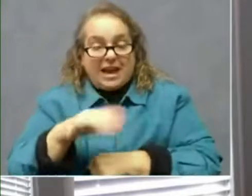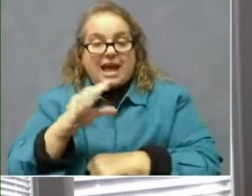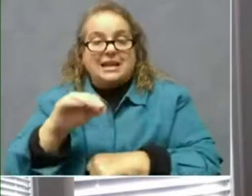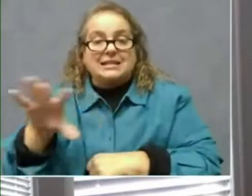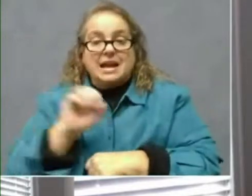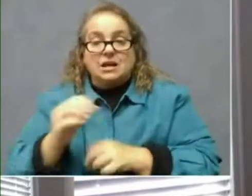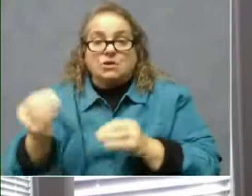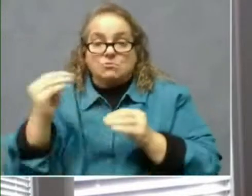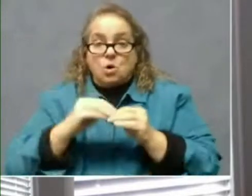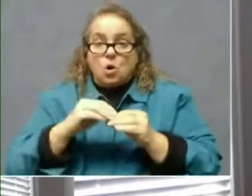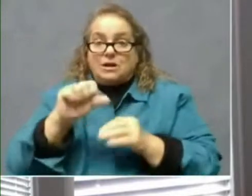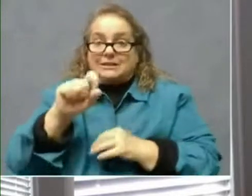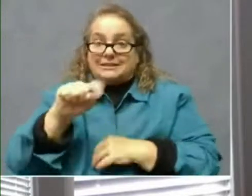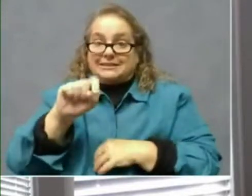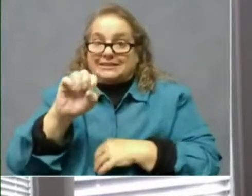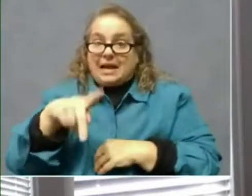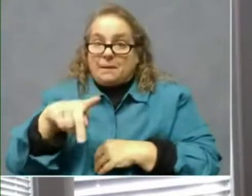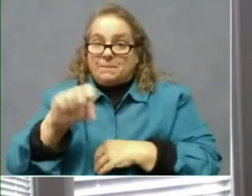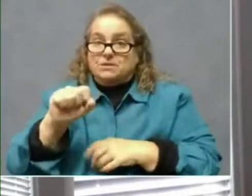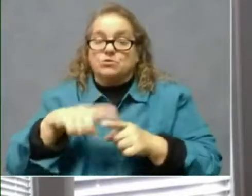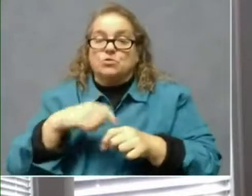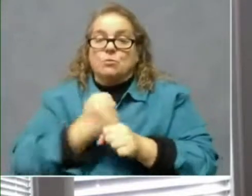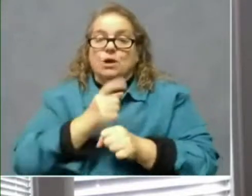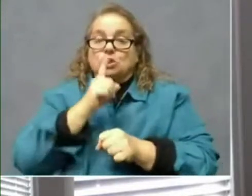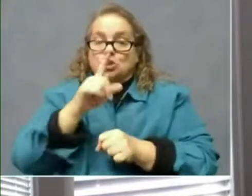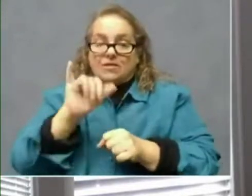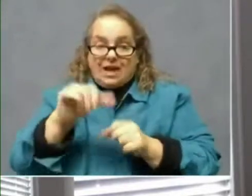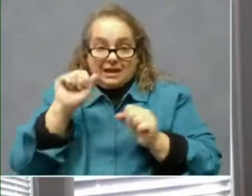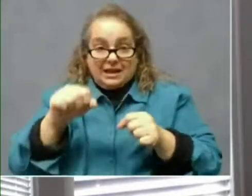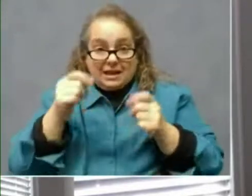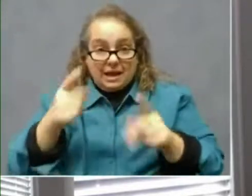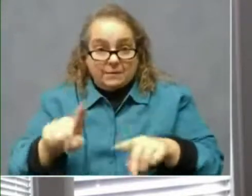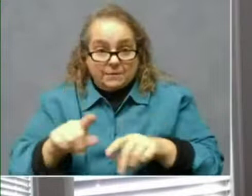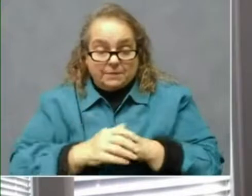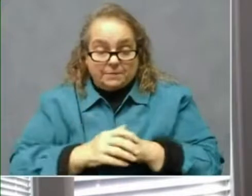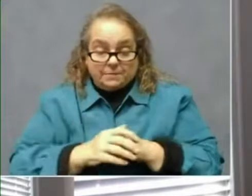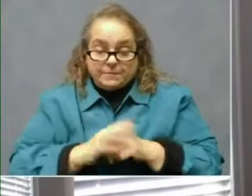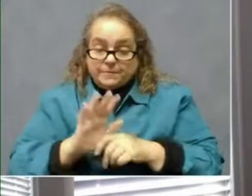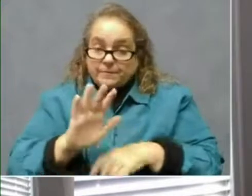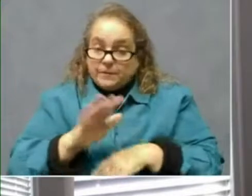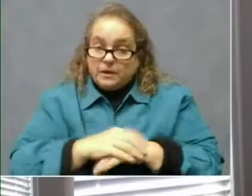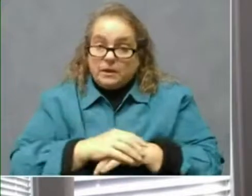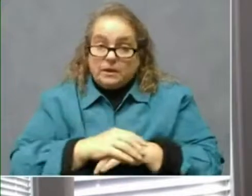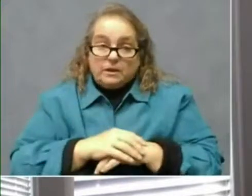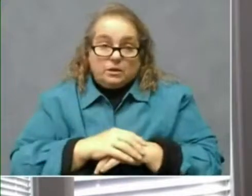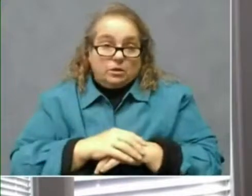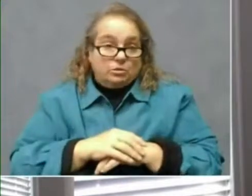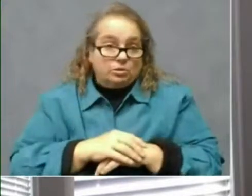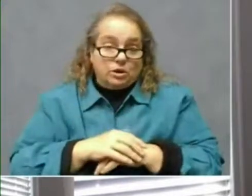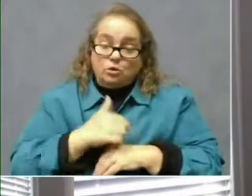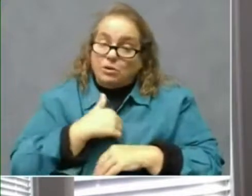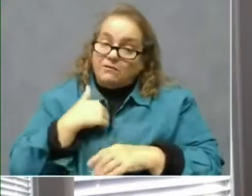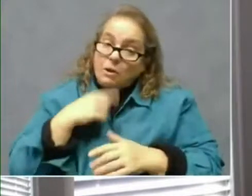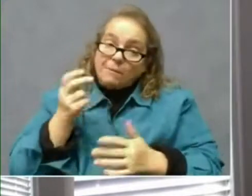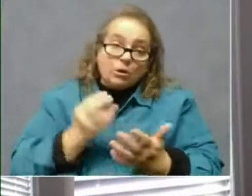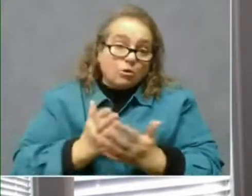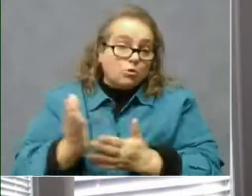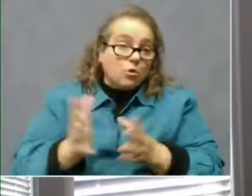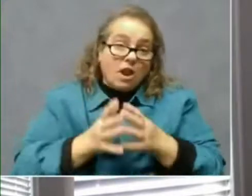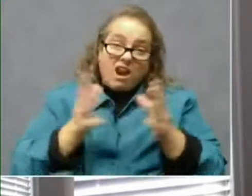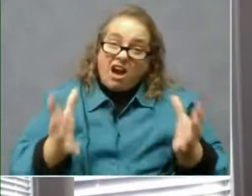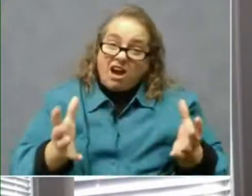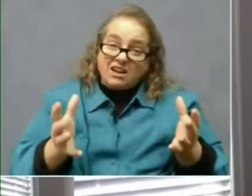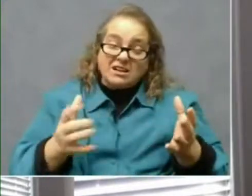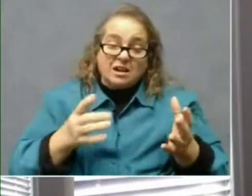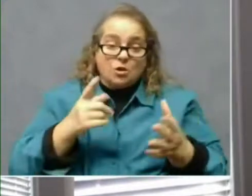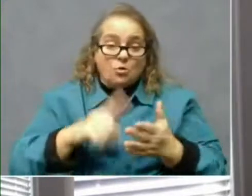few weeks to make sure that that can happen. So folks, we've been through a lot. I hope what we've been able to show here, one of the things I'm